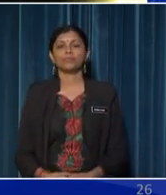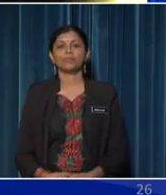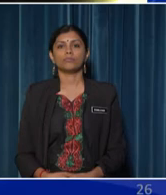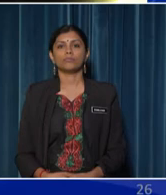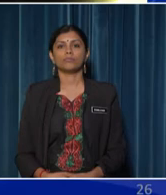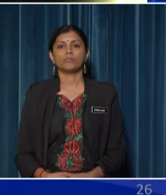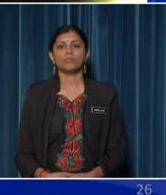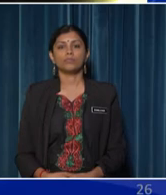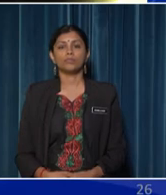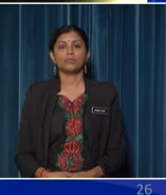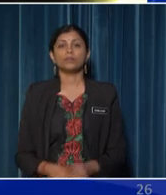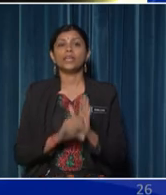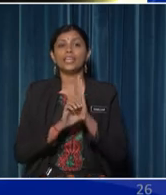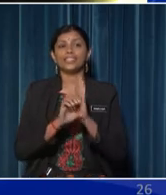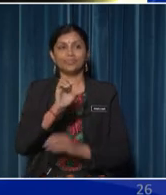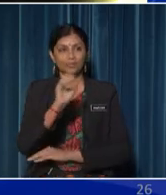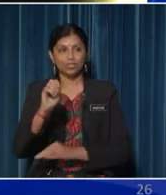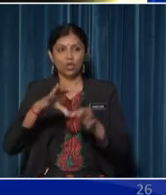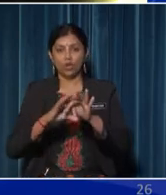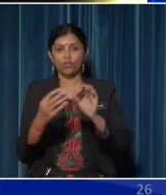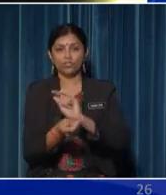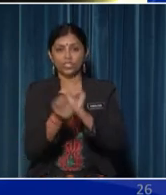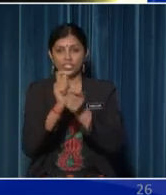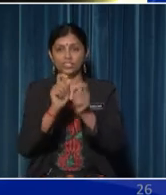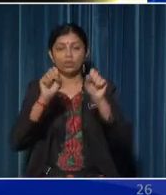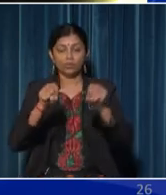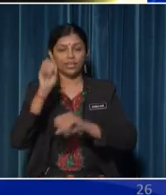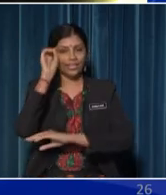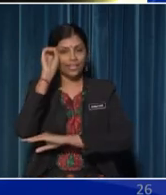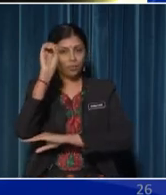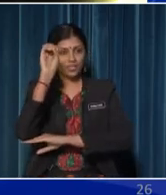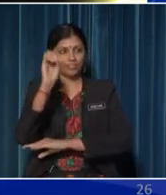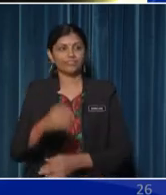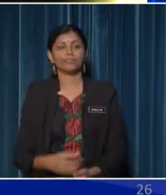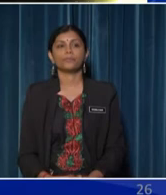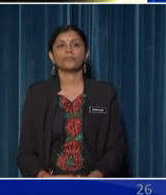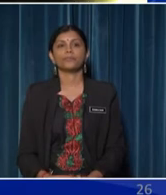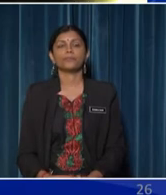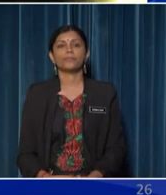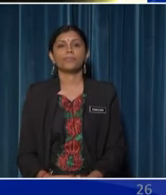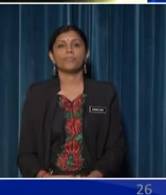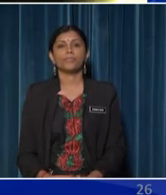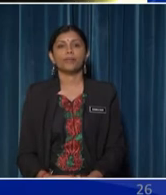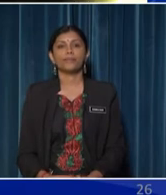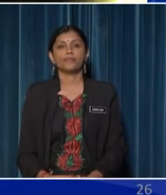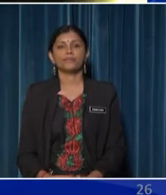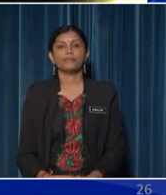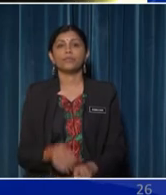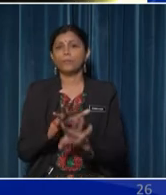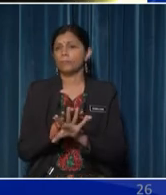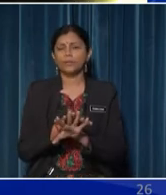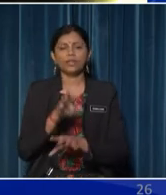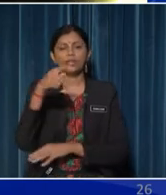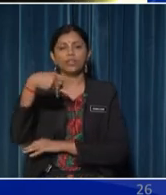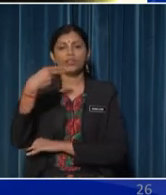These are some examples of changes that we can observe There